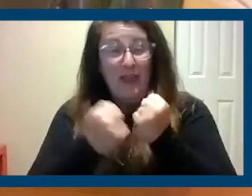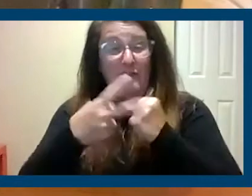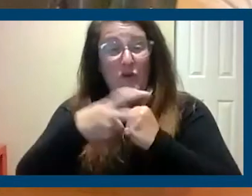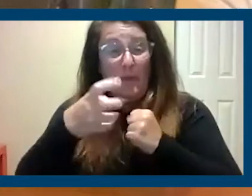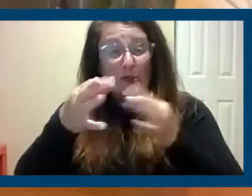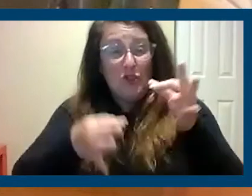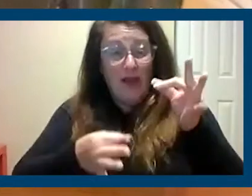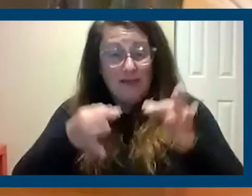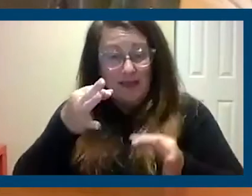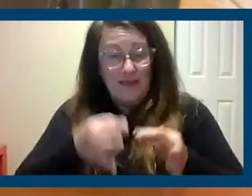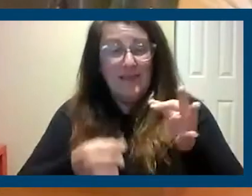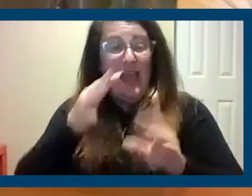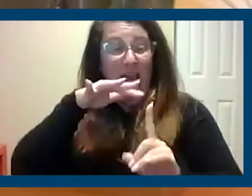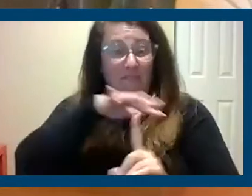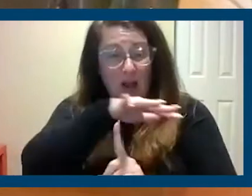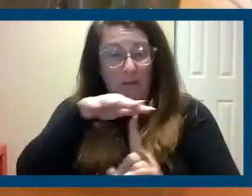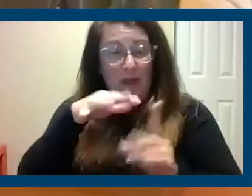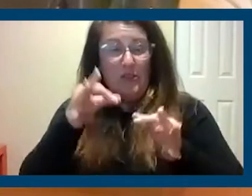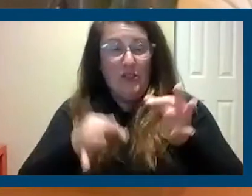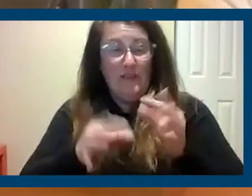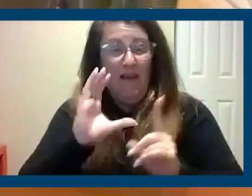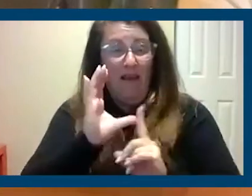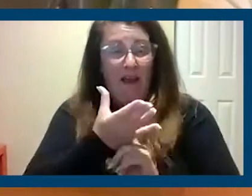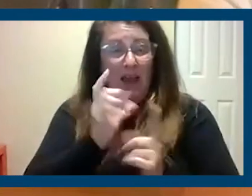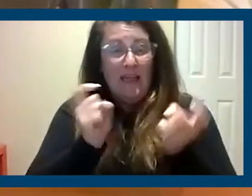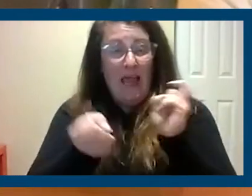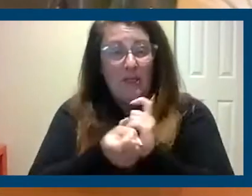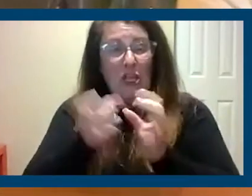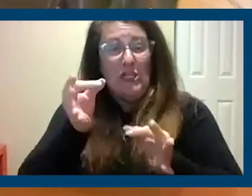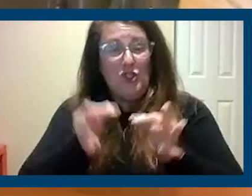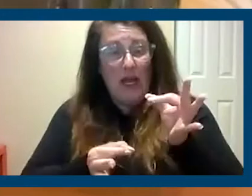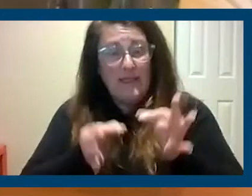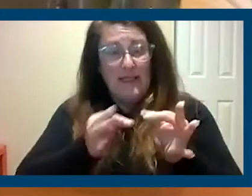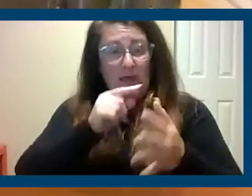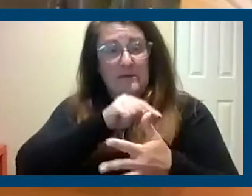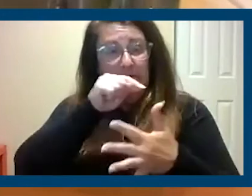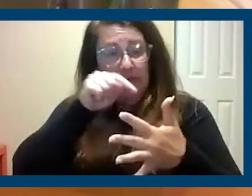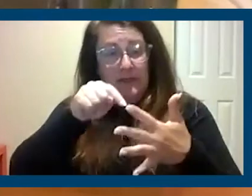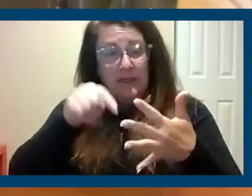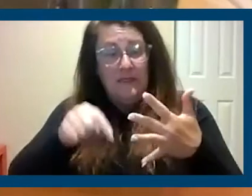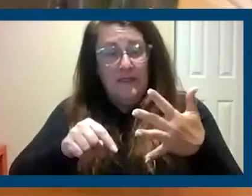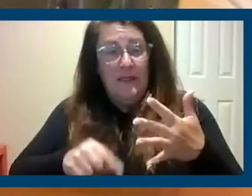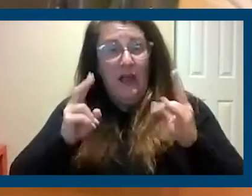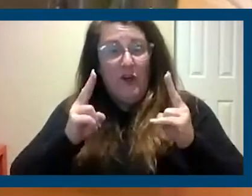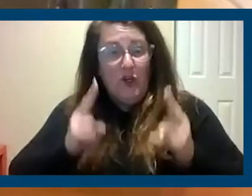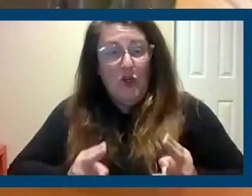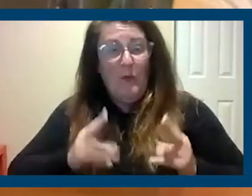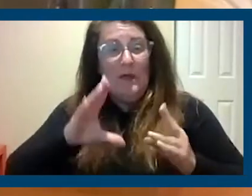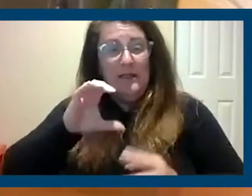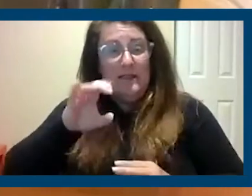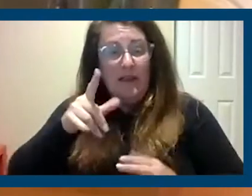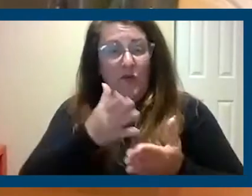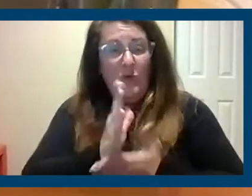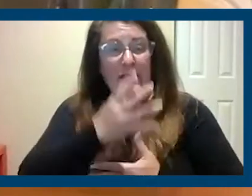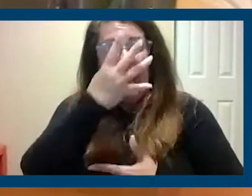environmental justice, climate change justice, if we're going to advocate for human and civil rights and immigration